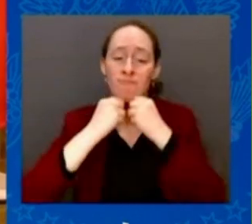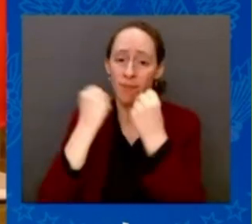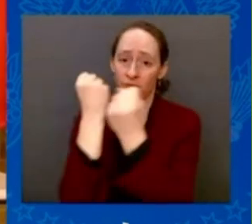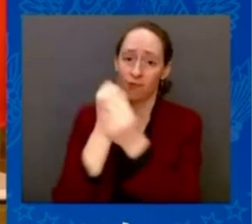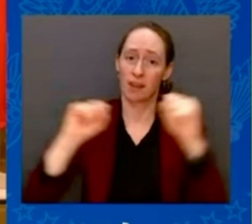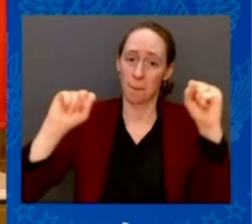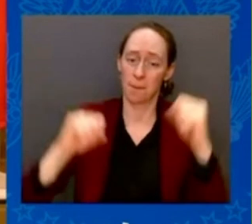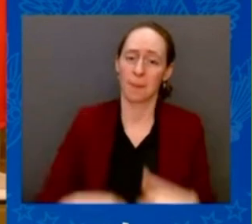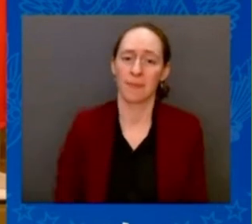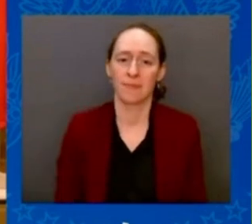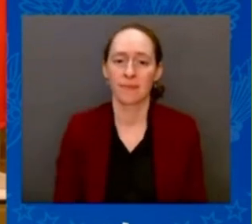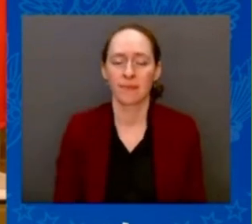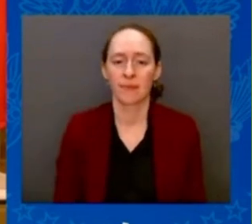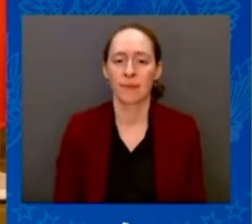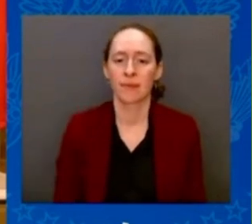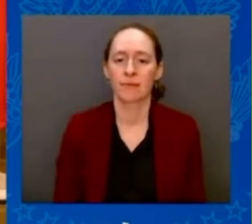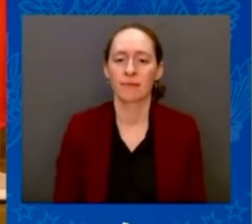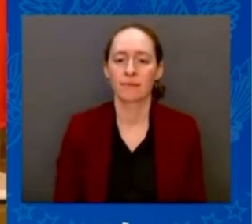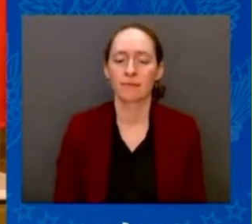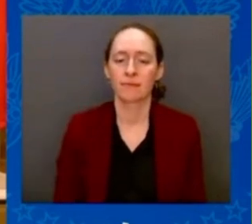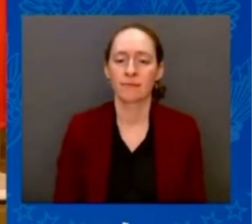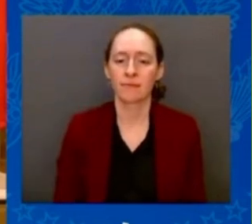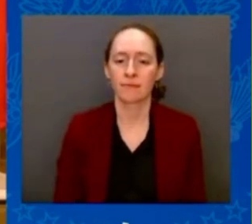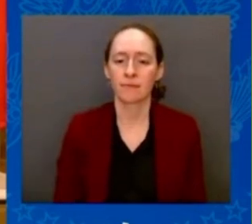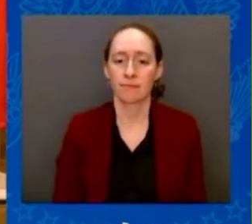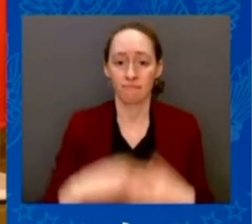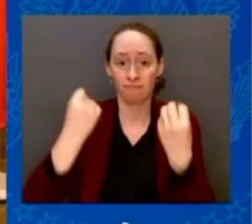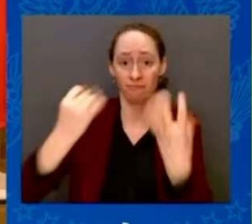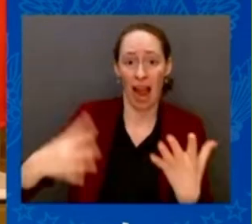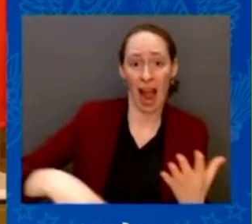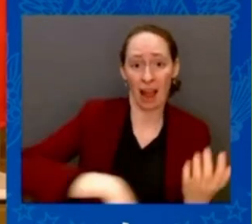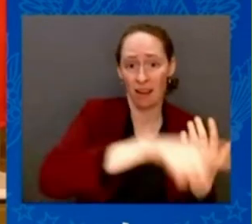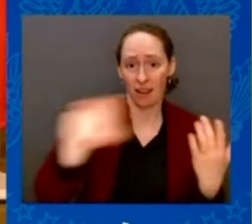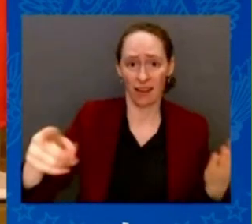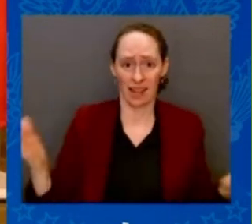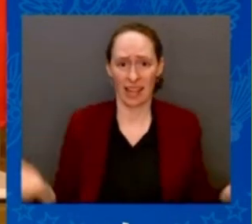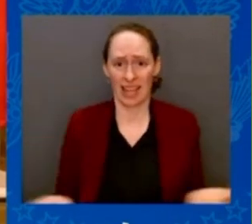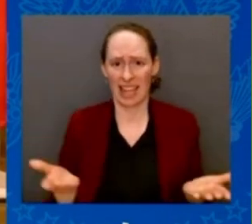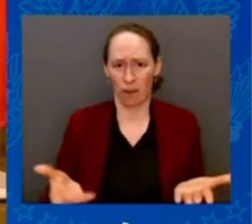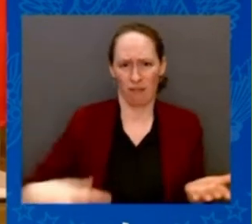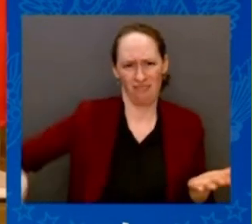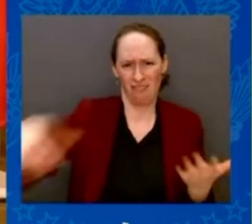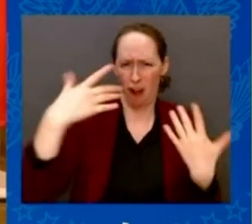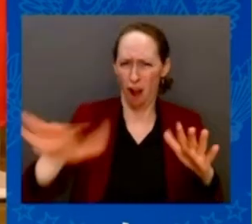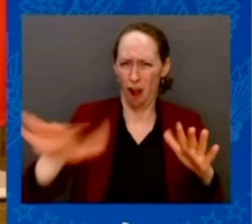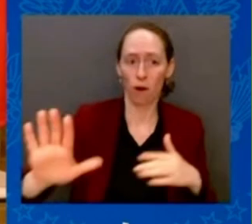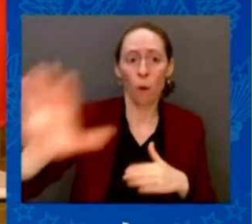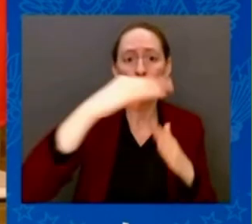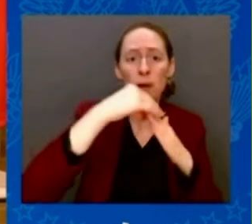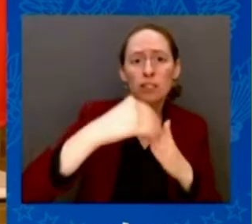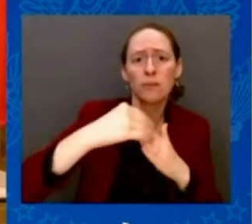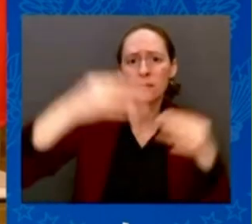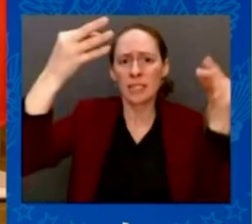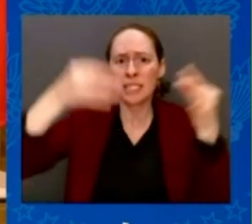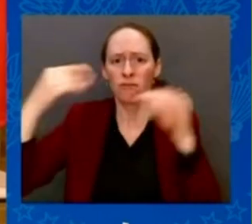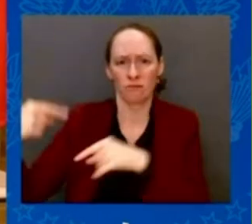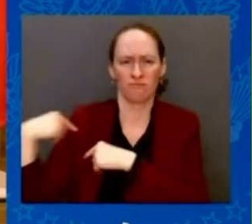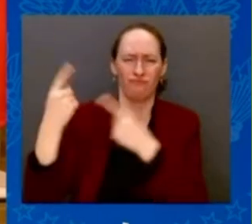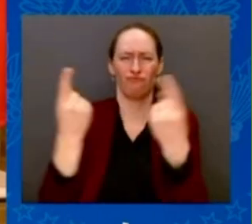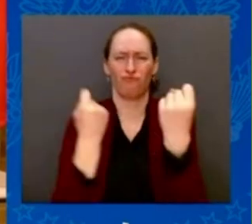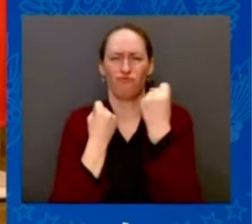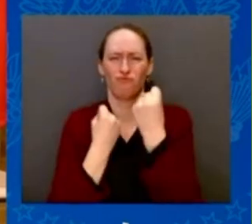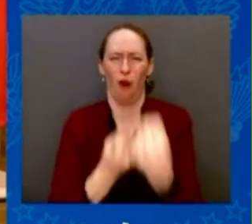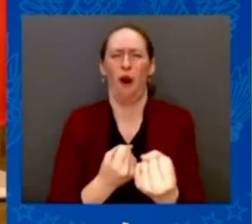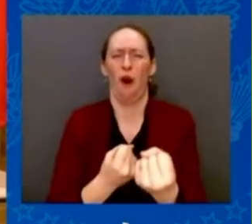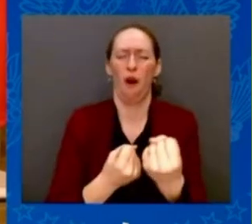leadership, we've also strengthened NATO. The commitment of the United States to NATO — well, I've said it to you many times, I'll say